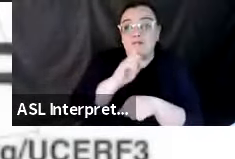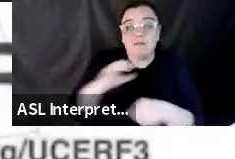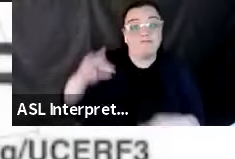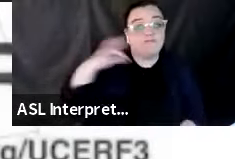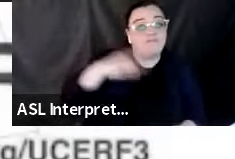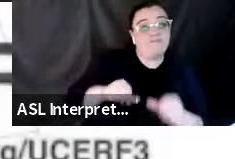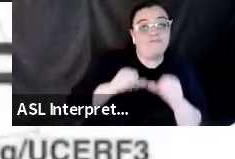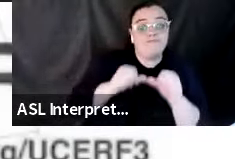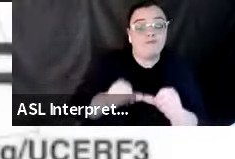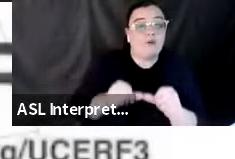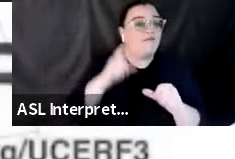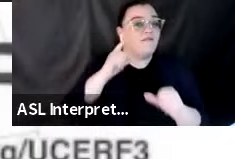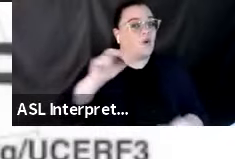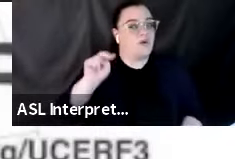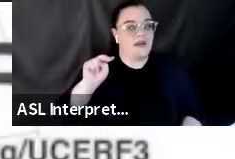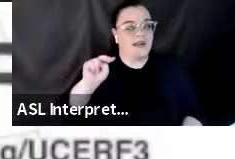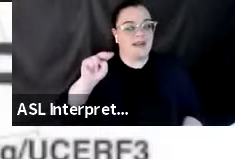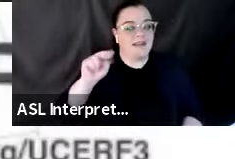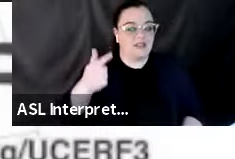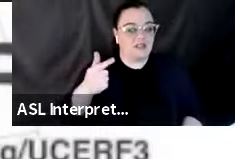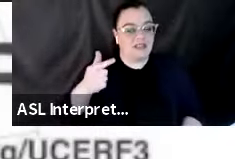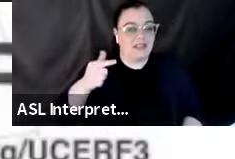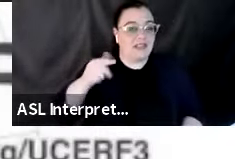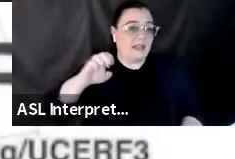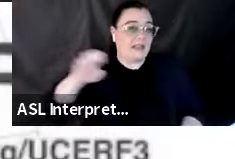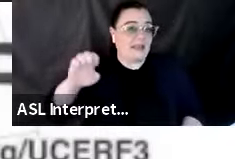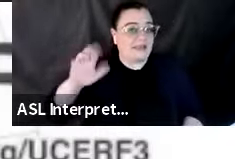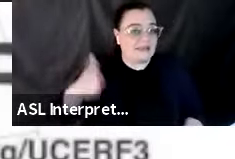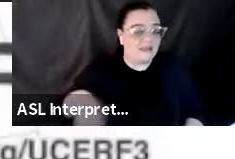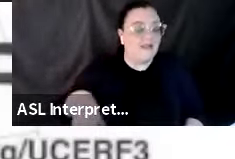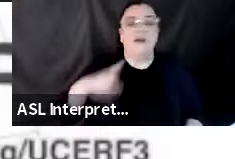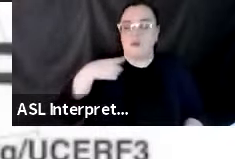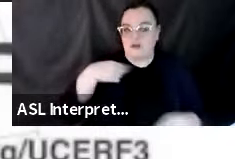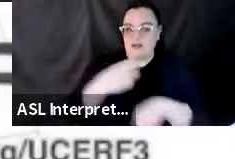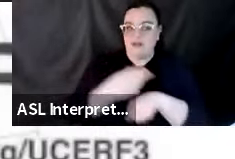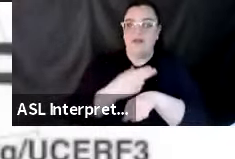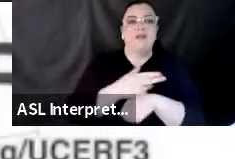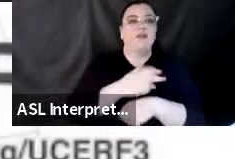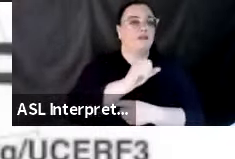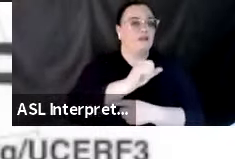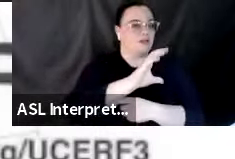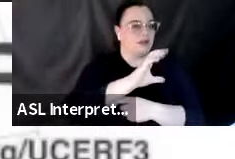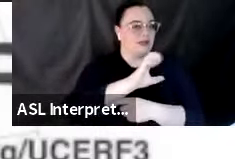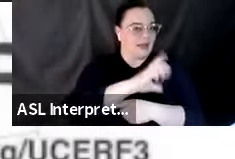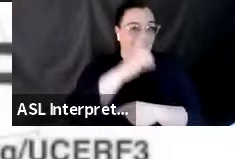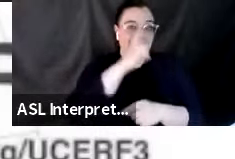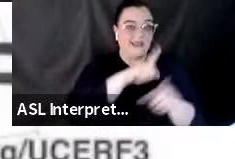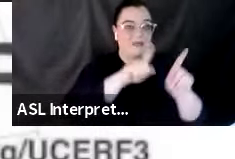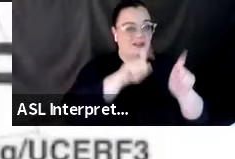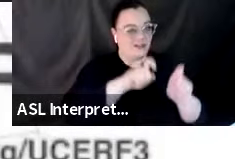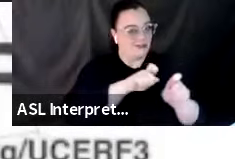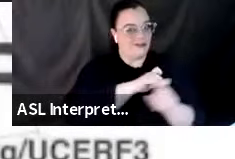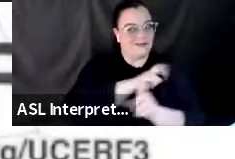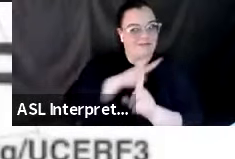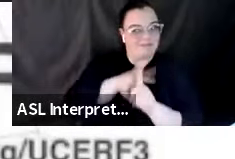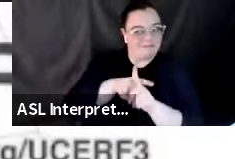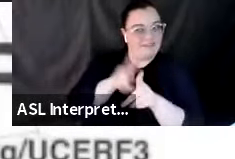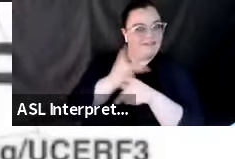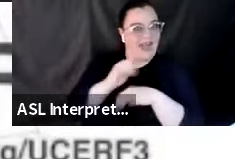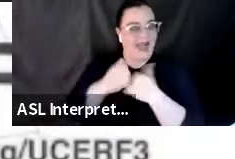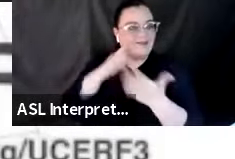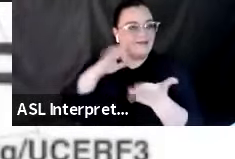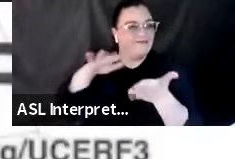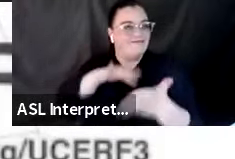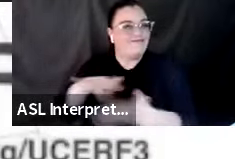NGA East. Uh, we use SCEC simulations to constrain some of the ground motion. So, yeah, like you can